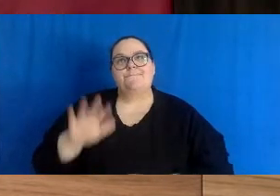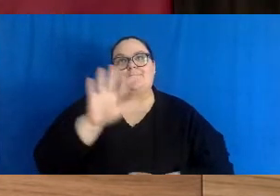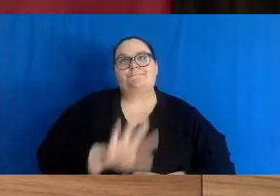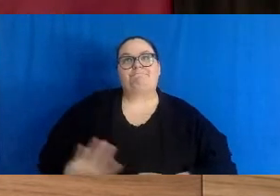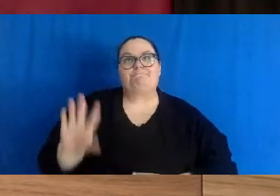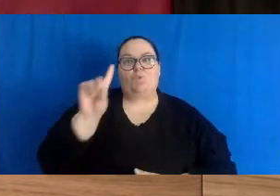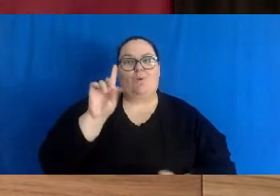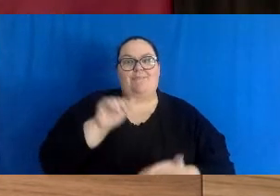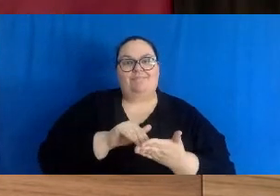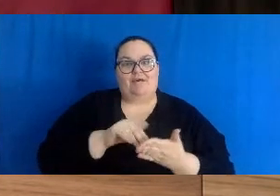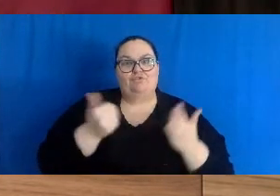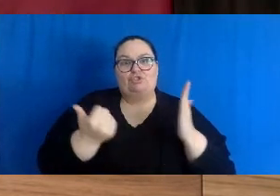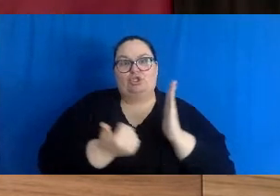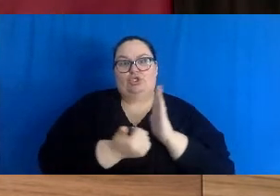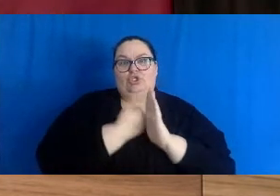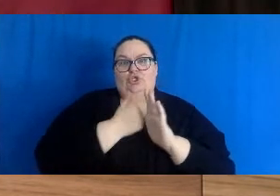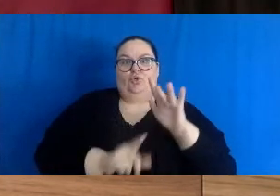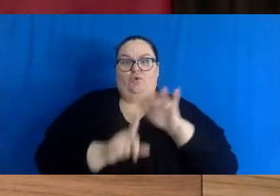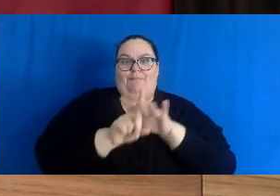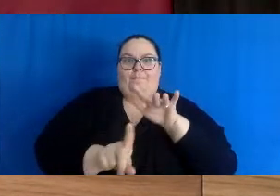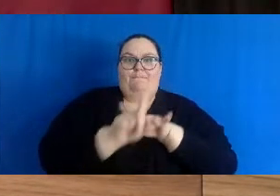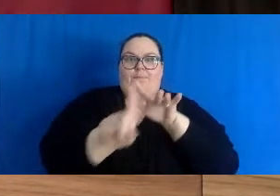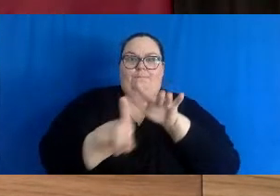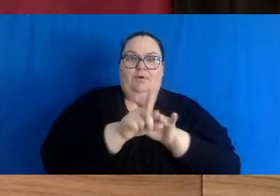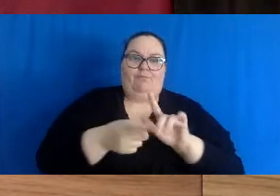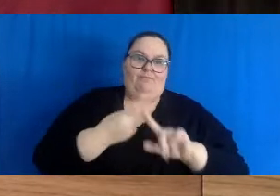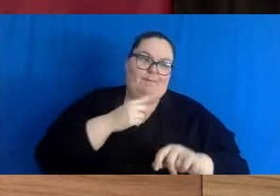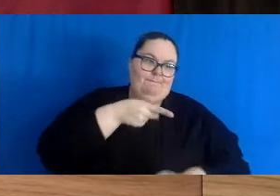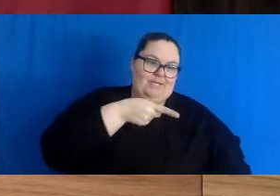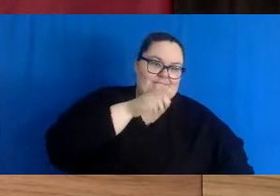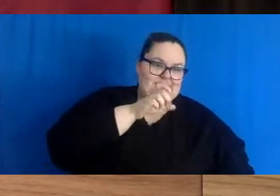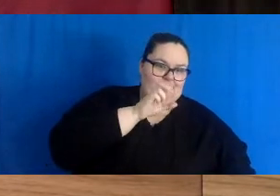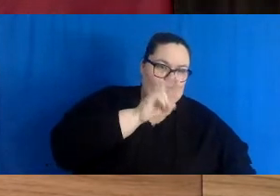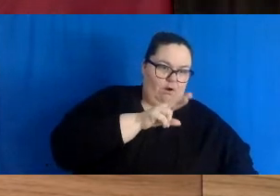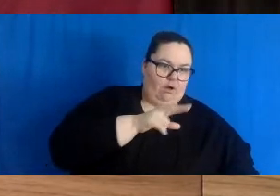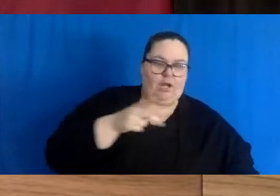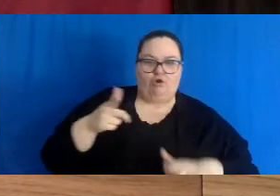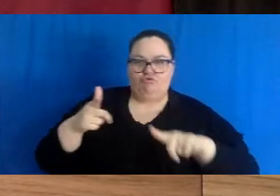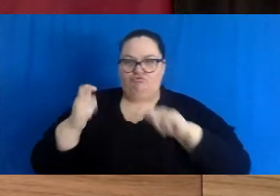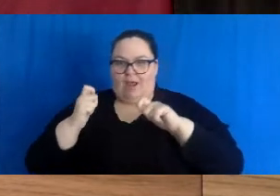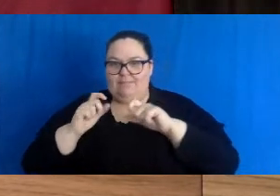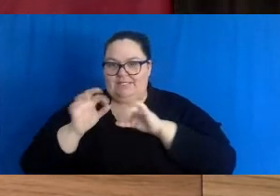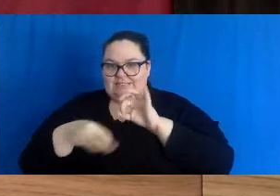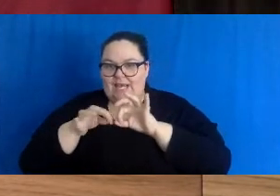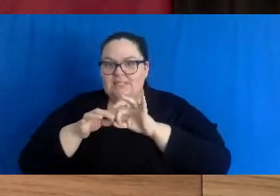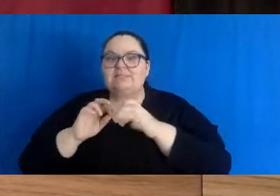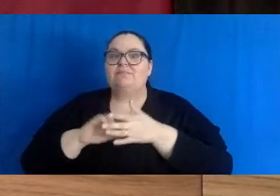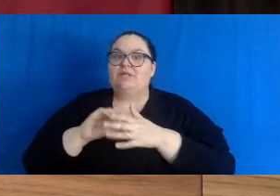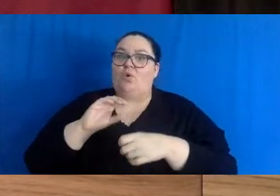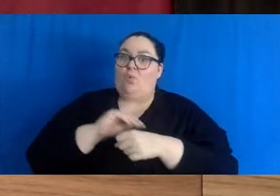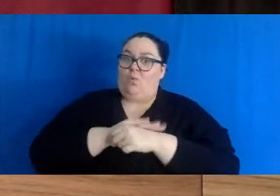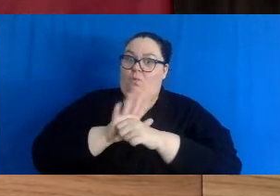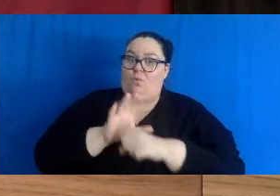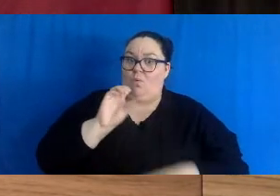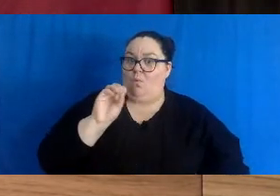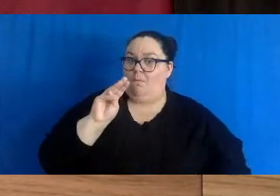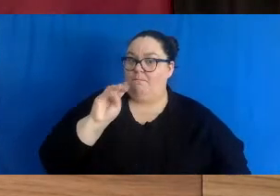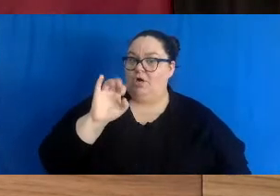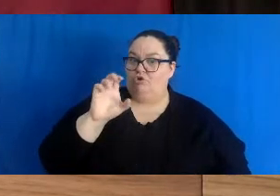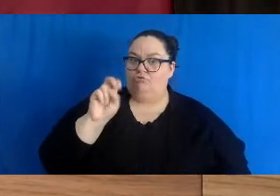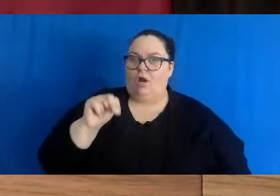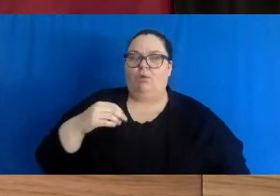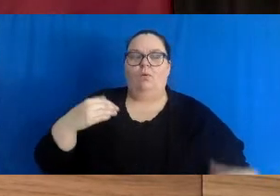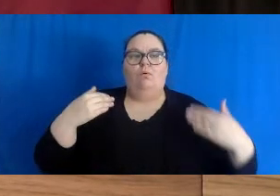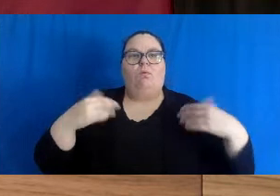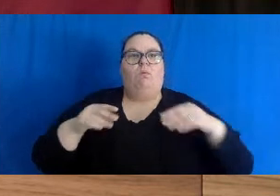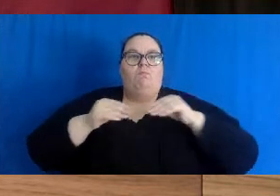cases each day being detected through PCR and rapid tests, it is clear that the Omicron variant is far more transmissible and infects much more